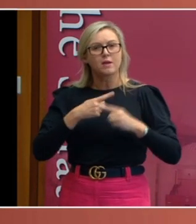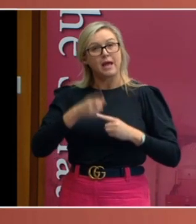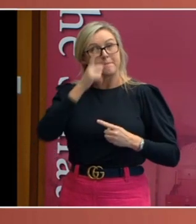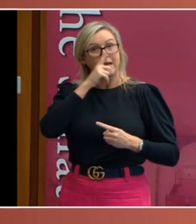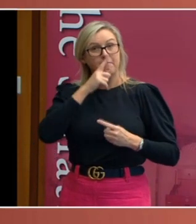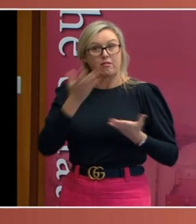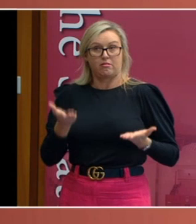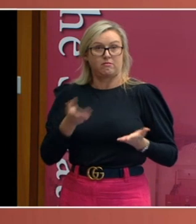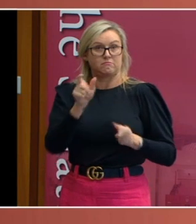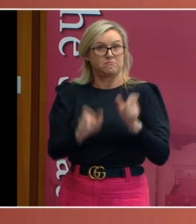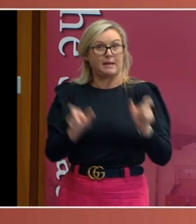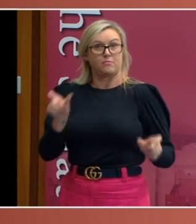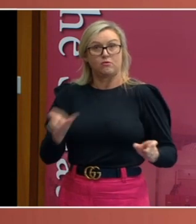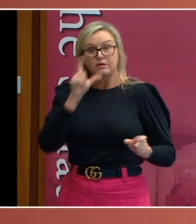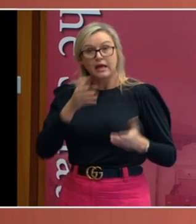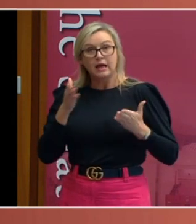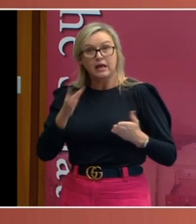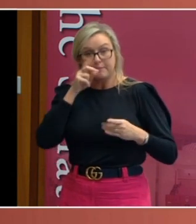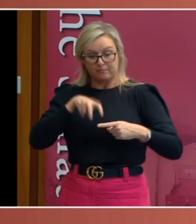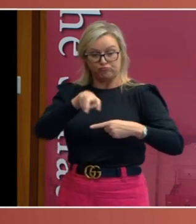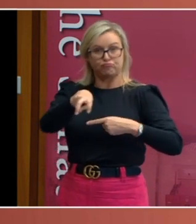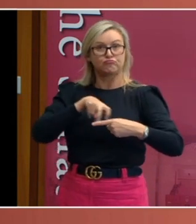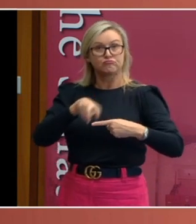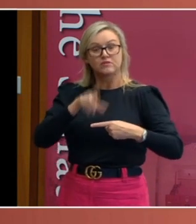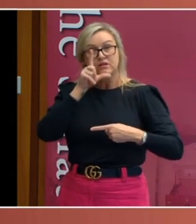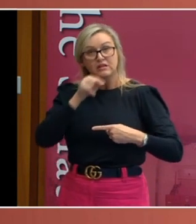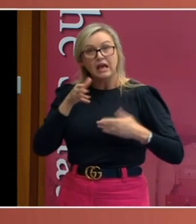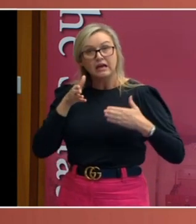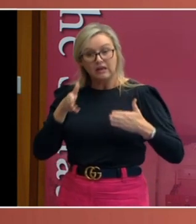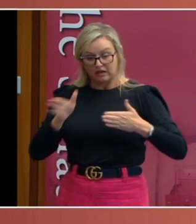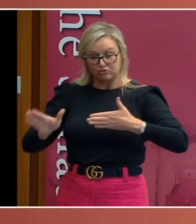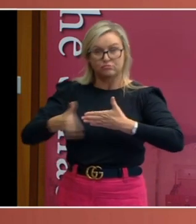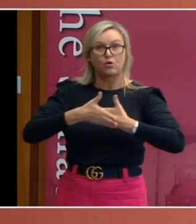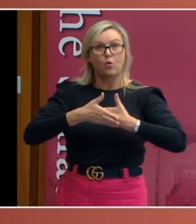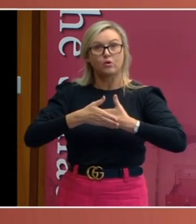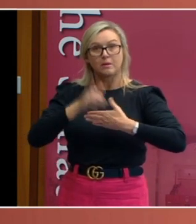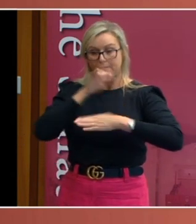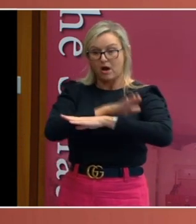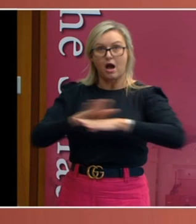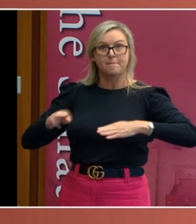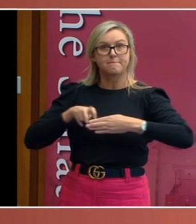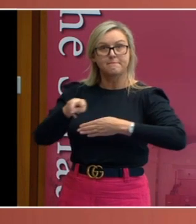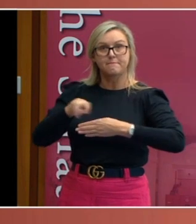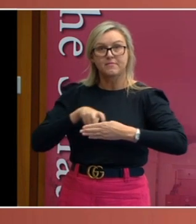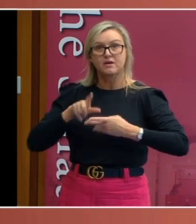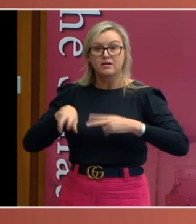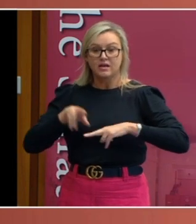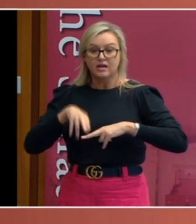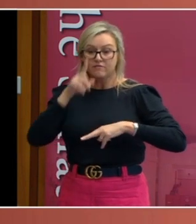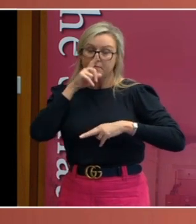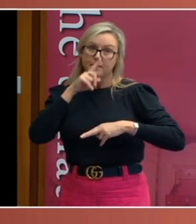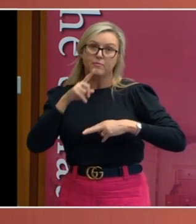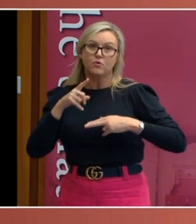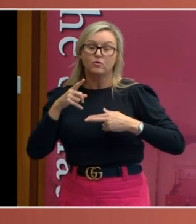borders? Can a state shut its borders to prevent people from crossing the borders if they may be